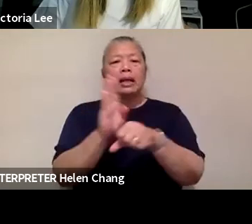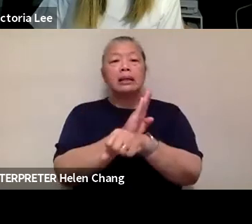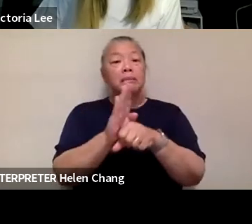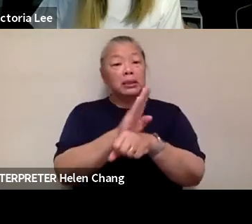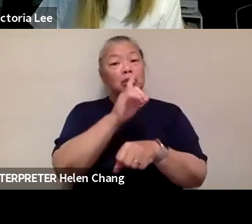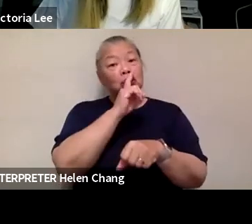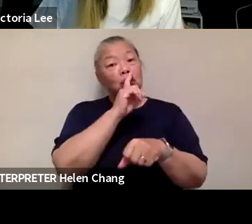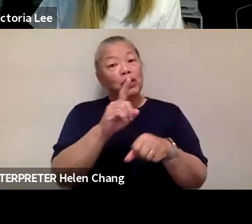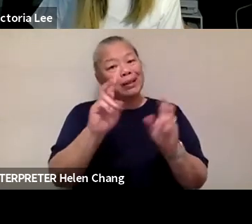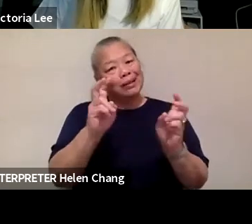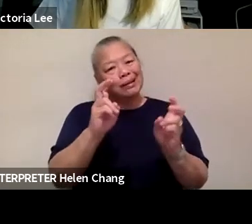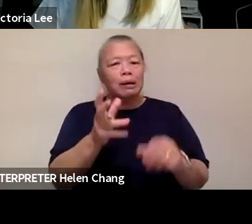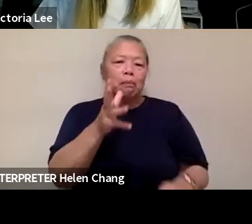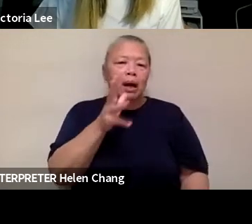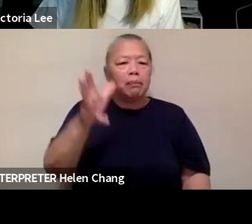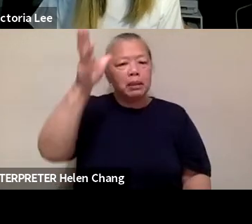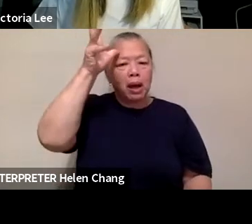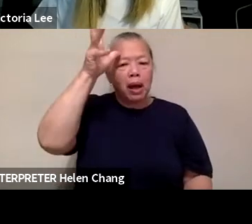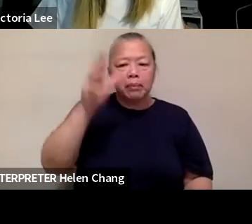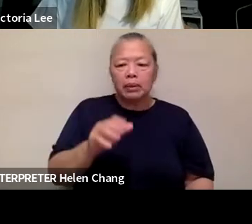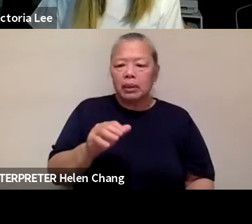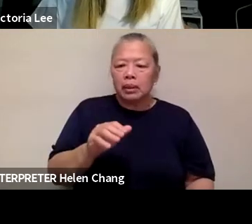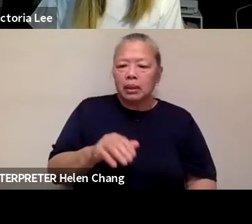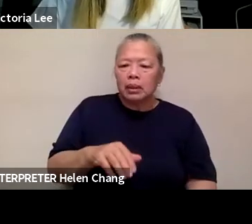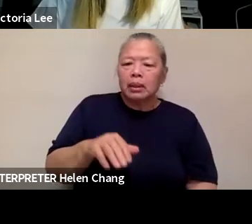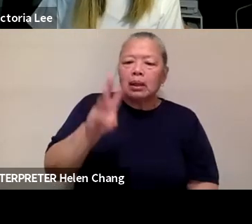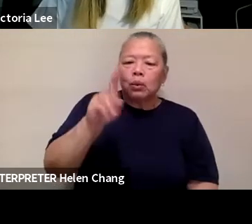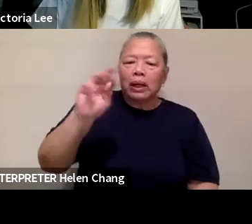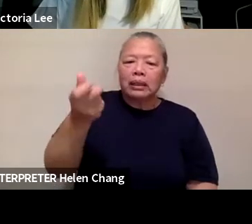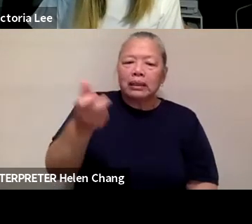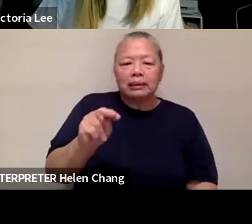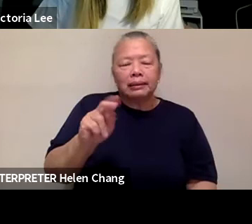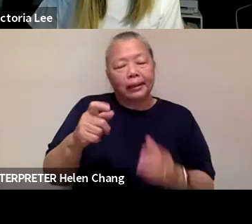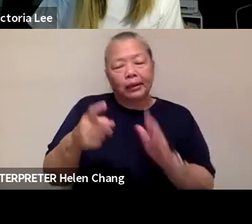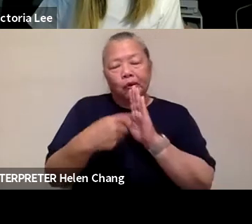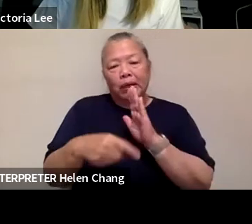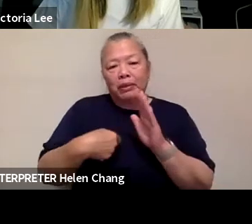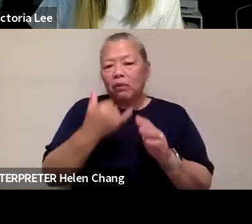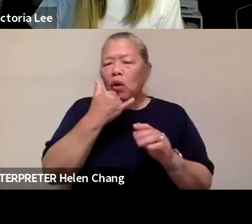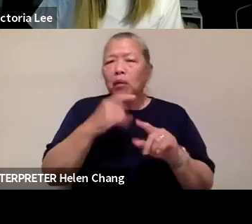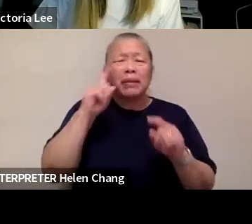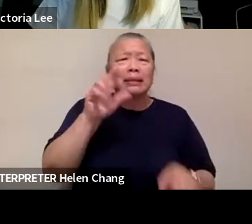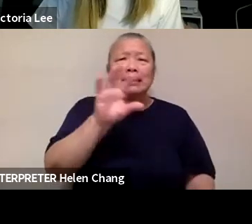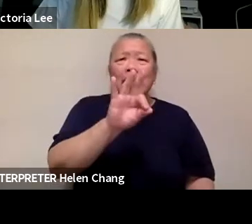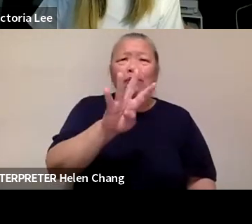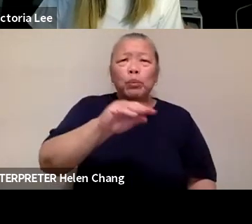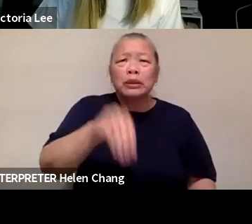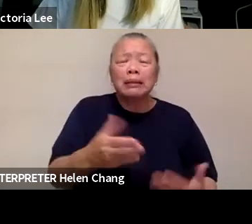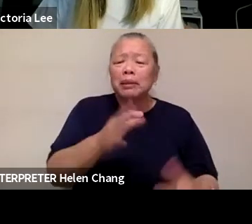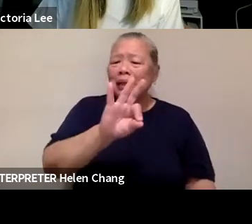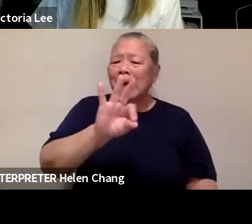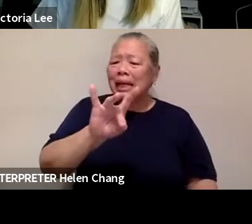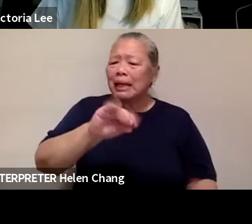pop. think Wellington can correct me on the figure. I think it's 94% or 98%. The rest of Manhattan,